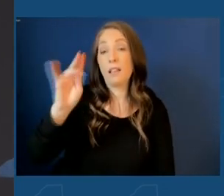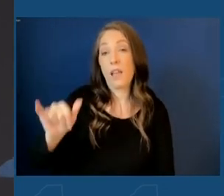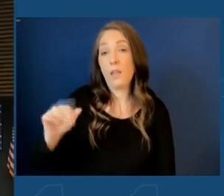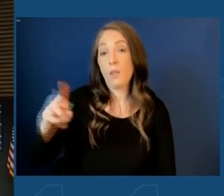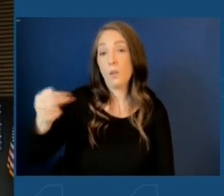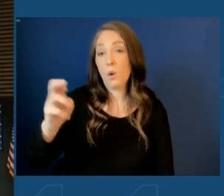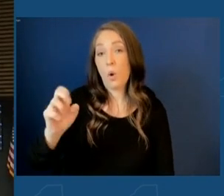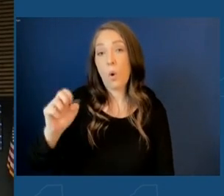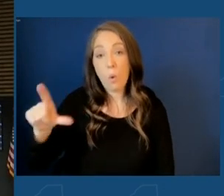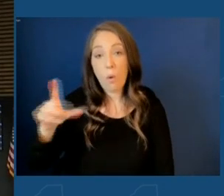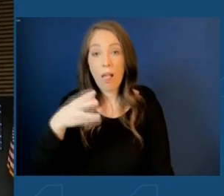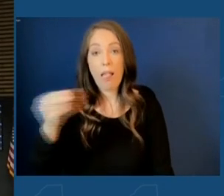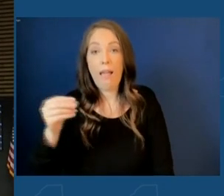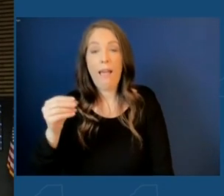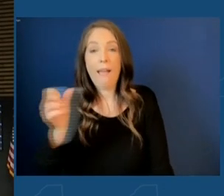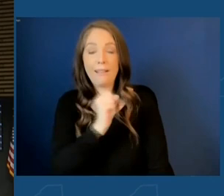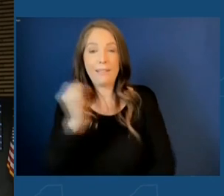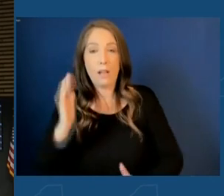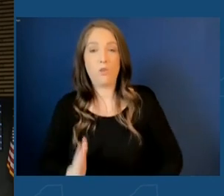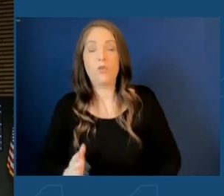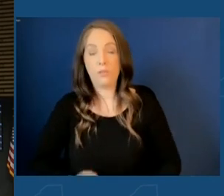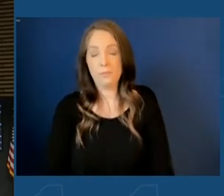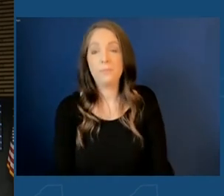Leader Chuck Schumer. Thank you.